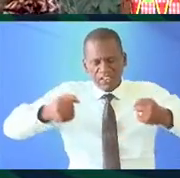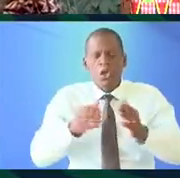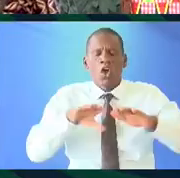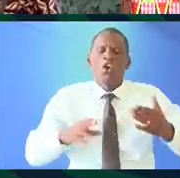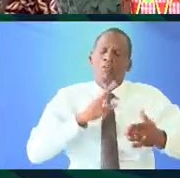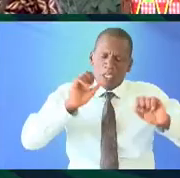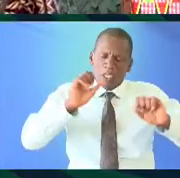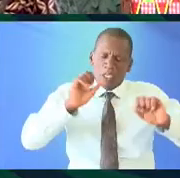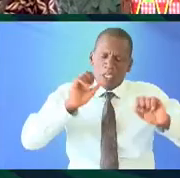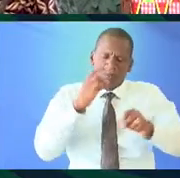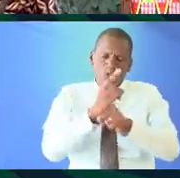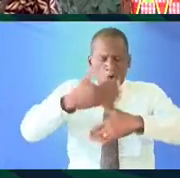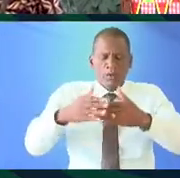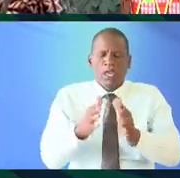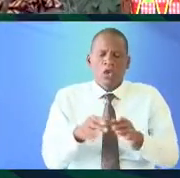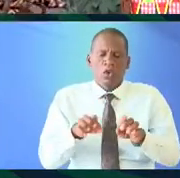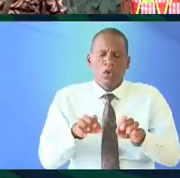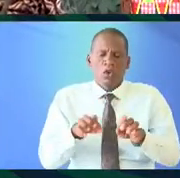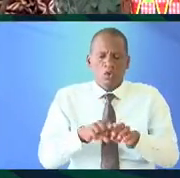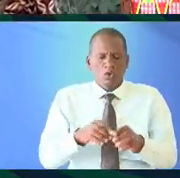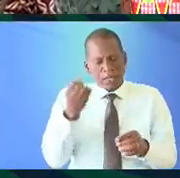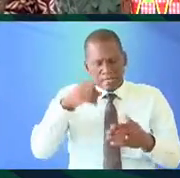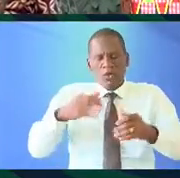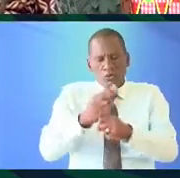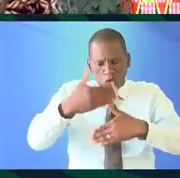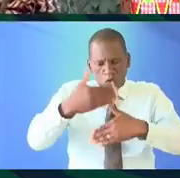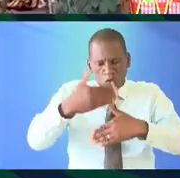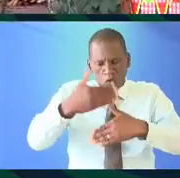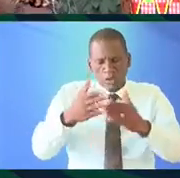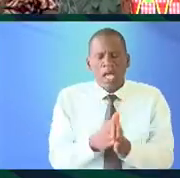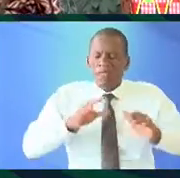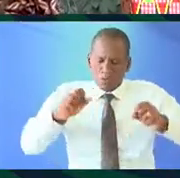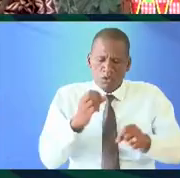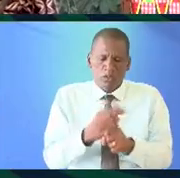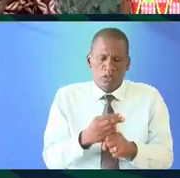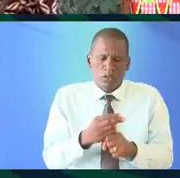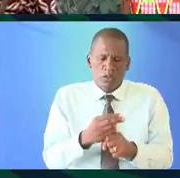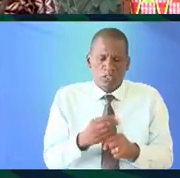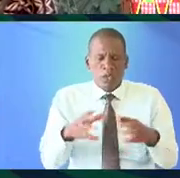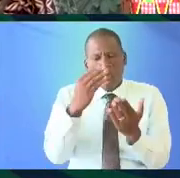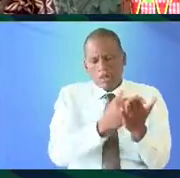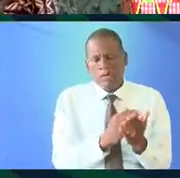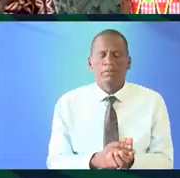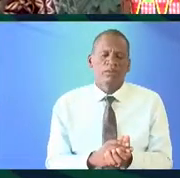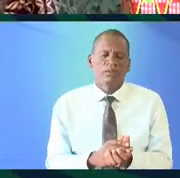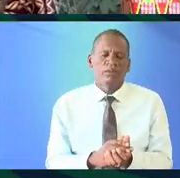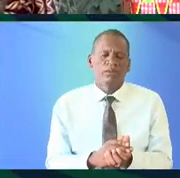being able to use a computer being computer literate have you know being able to use the word word program